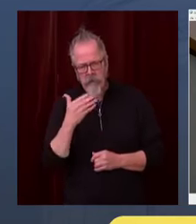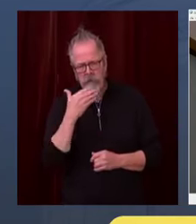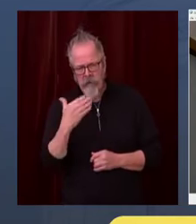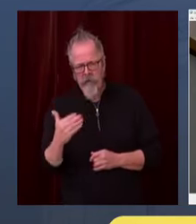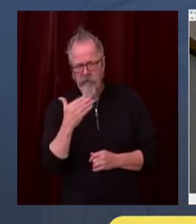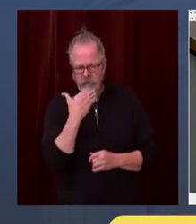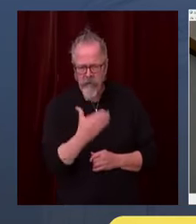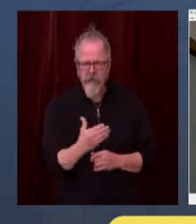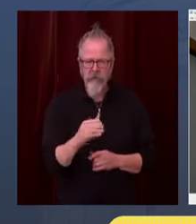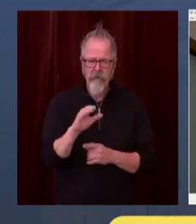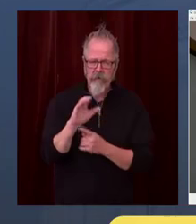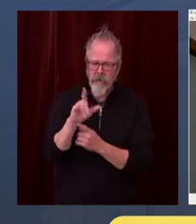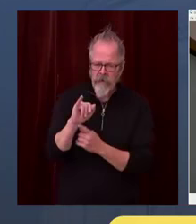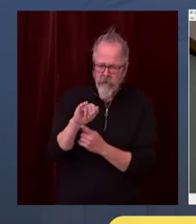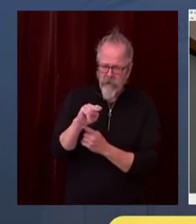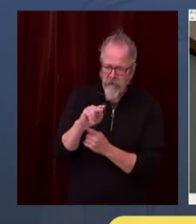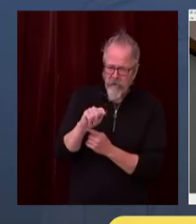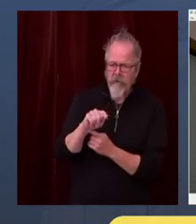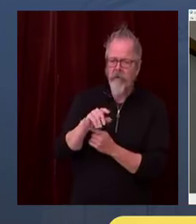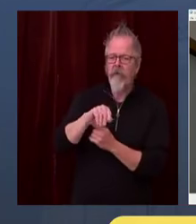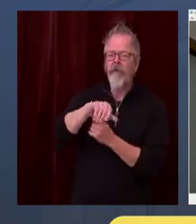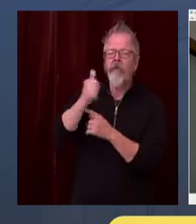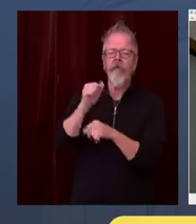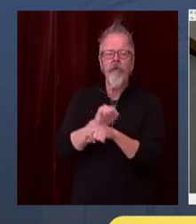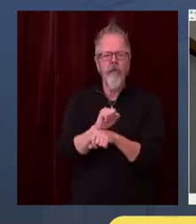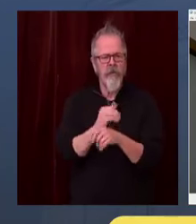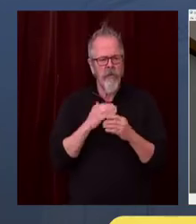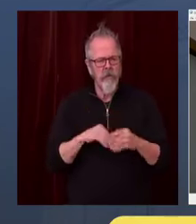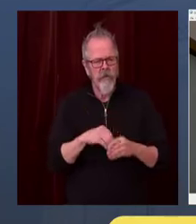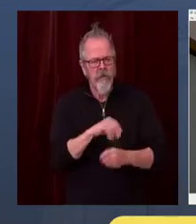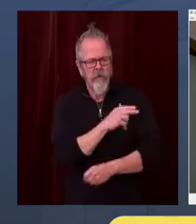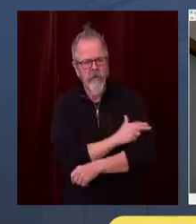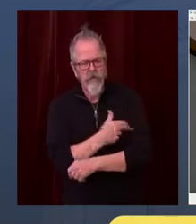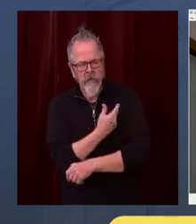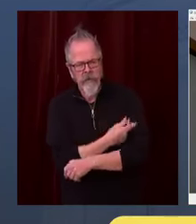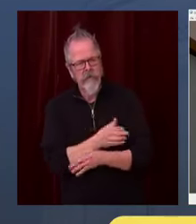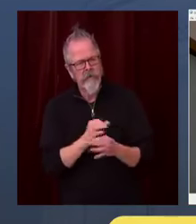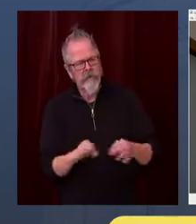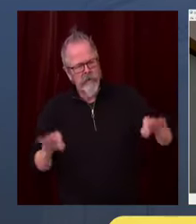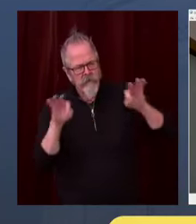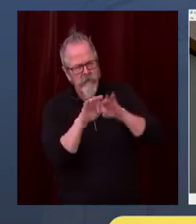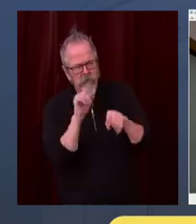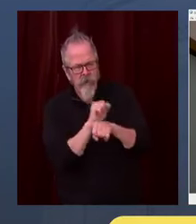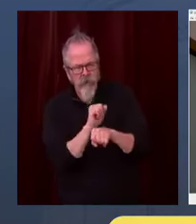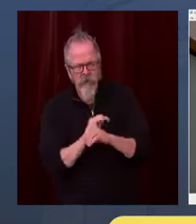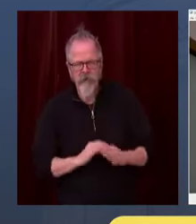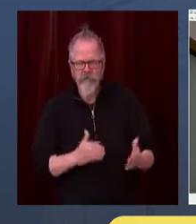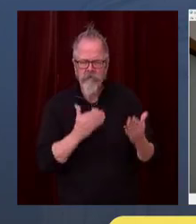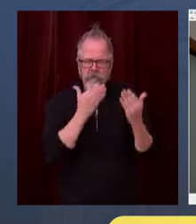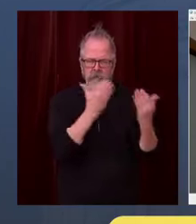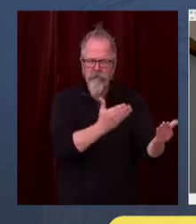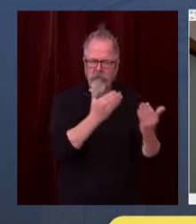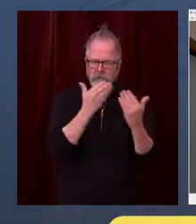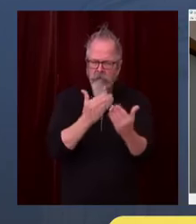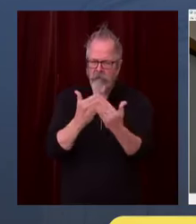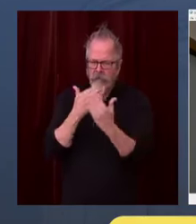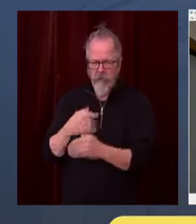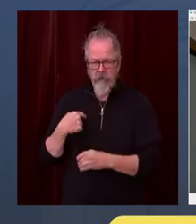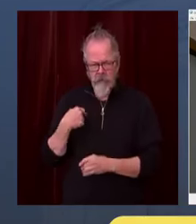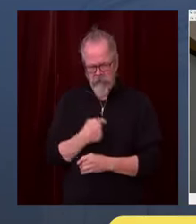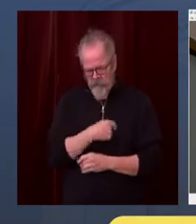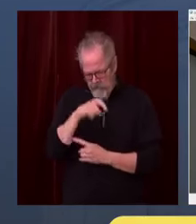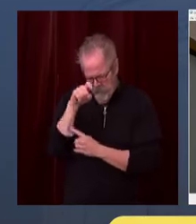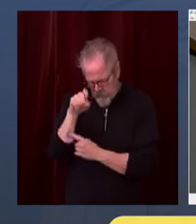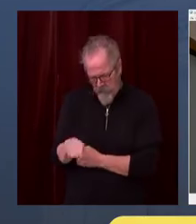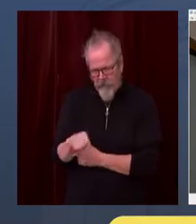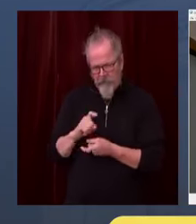communities to take steps. Together, we in Washington can make a difference. While we have one of the lowest rates of any